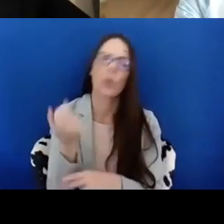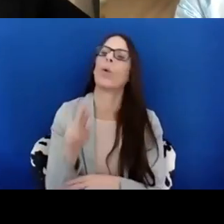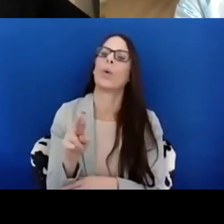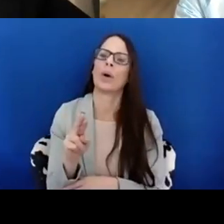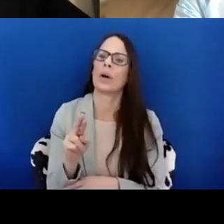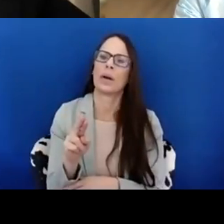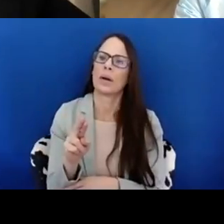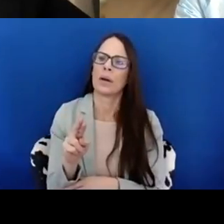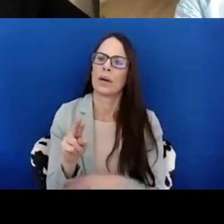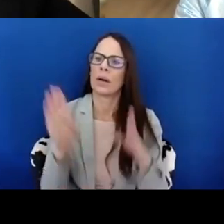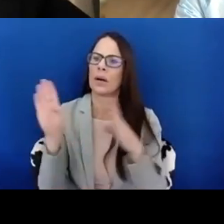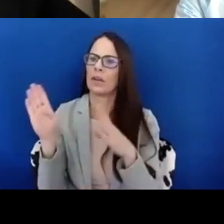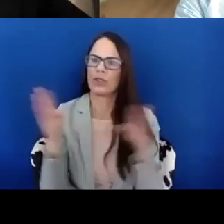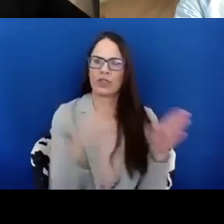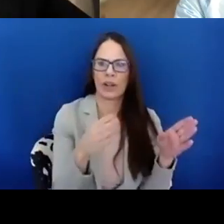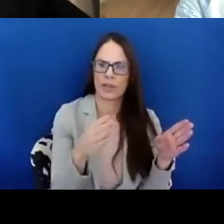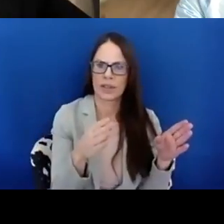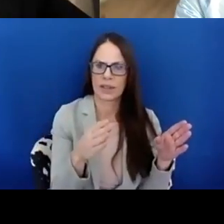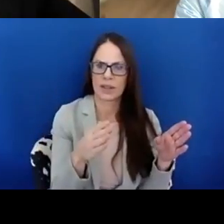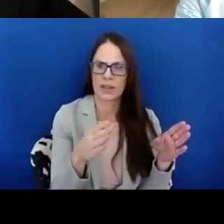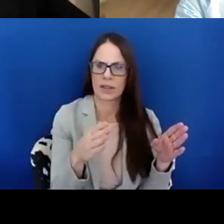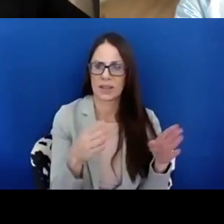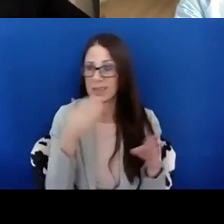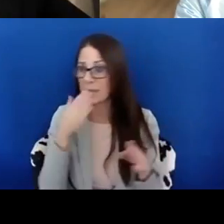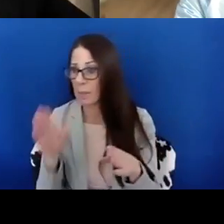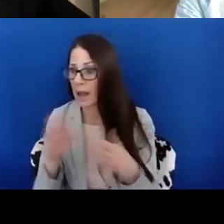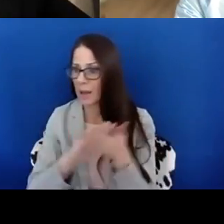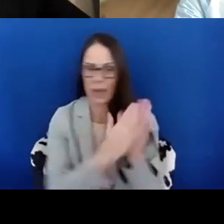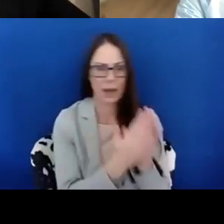shifts the badness and transforms it into something else.